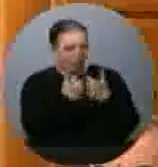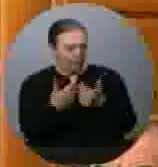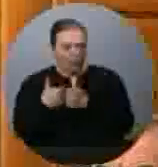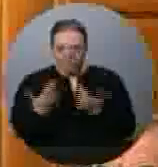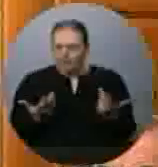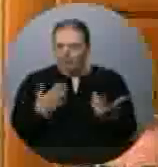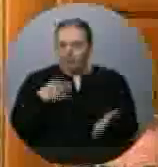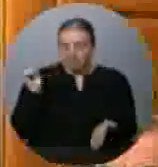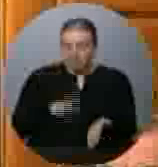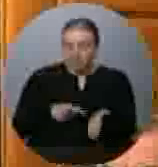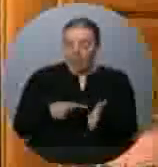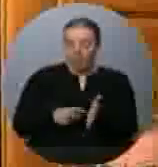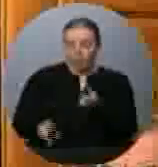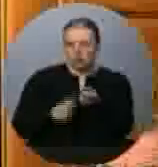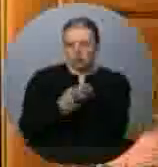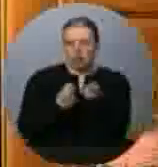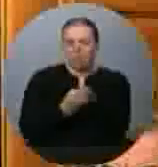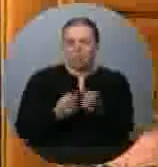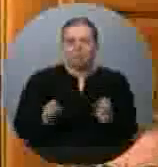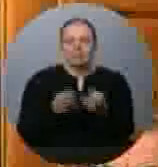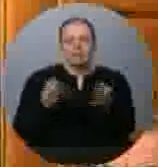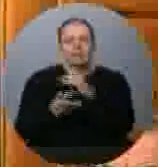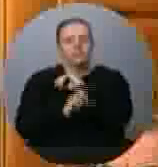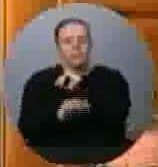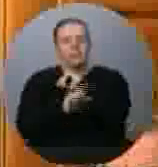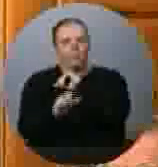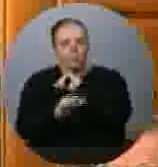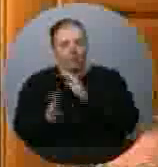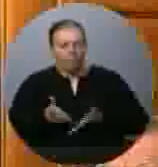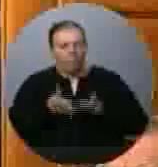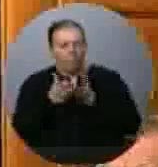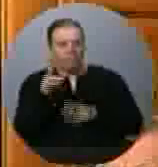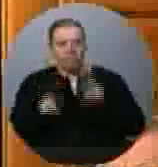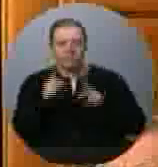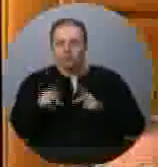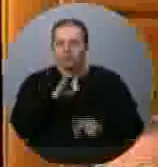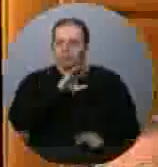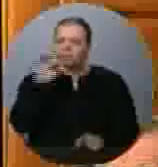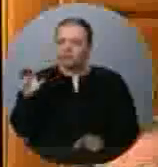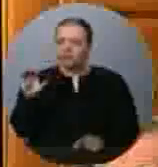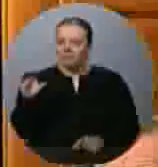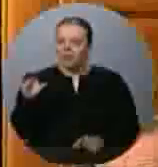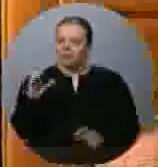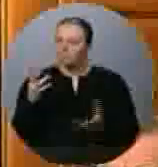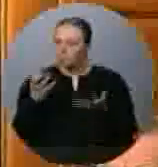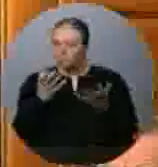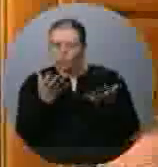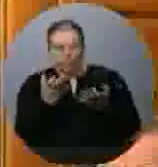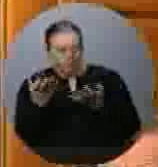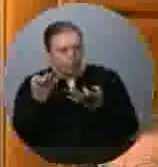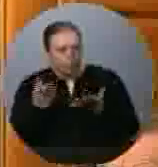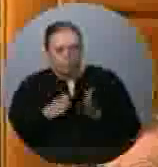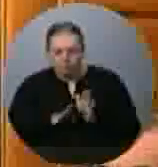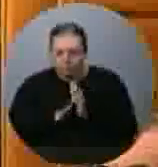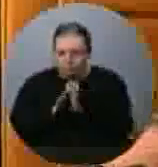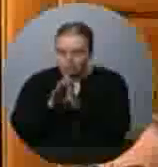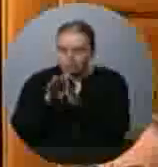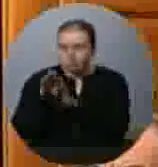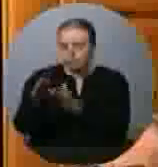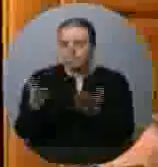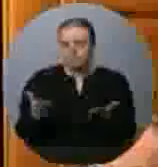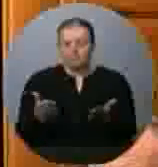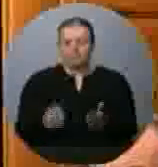the creation of jobs. It's going to support Canadians in every effort that they want to push forward. And almost every organization has